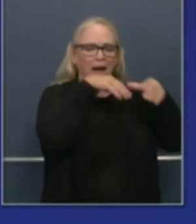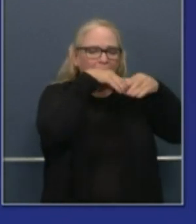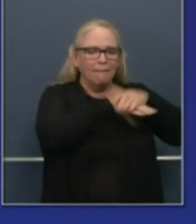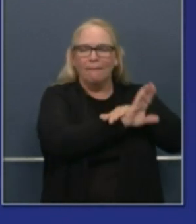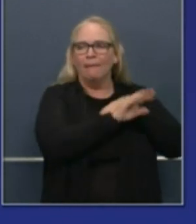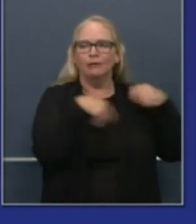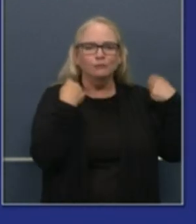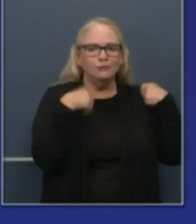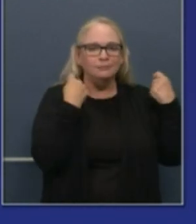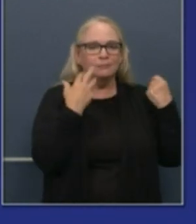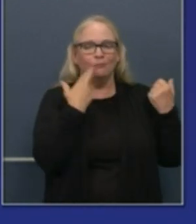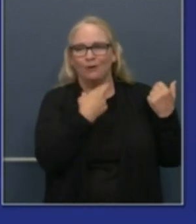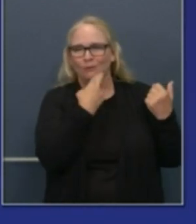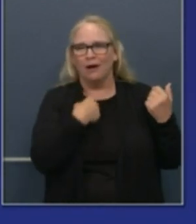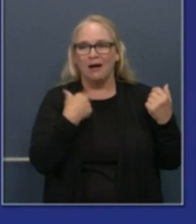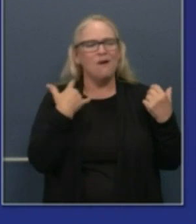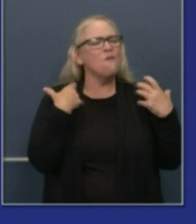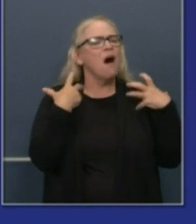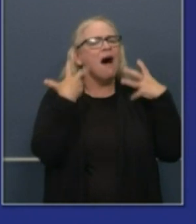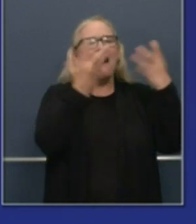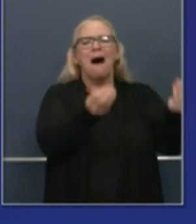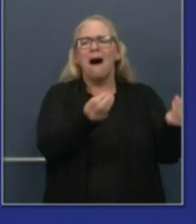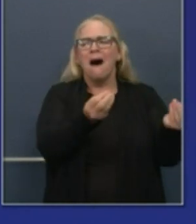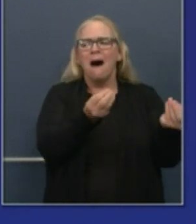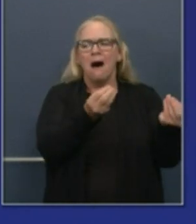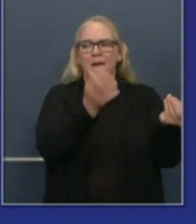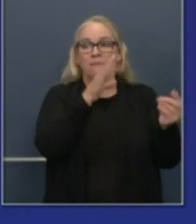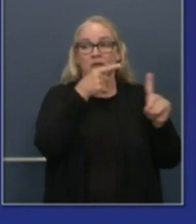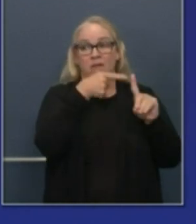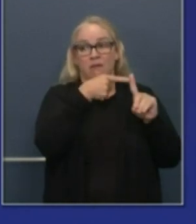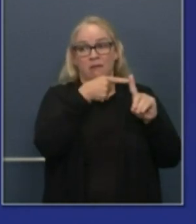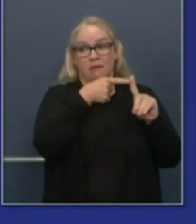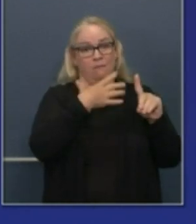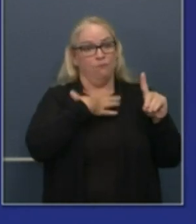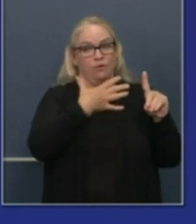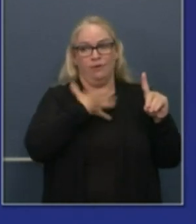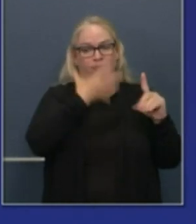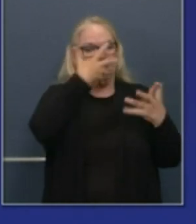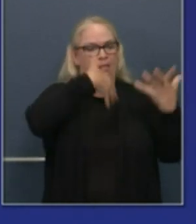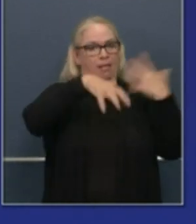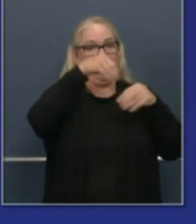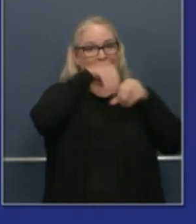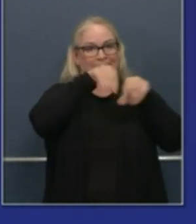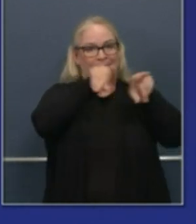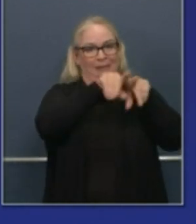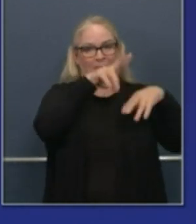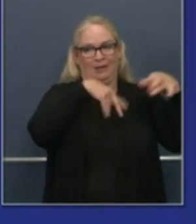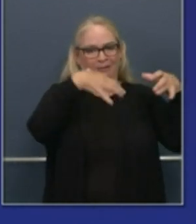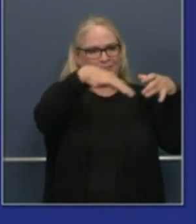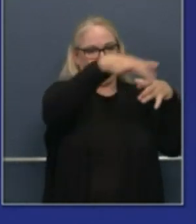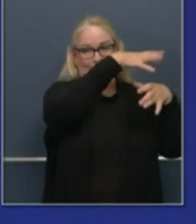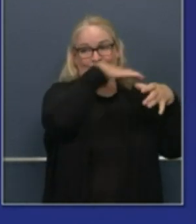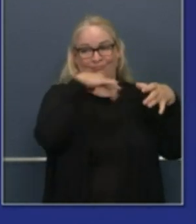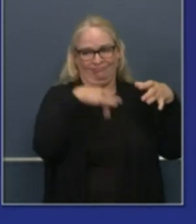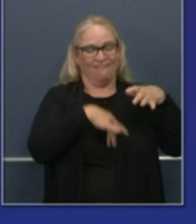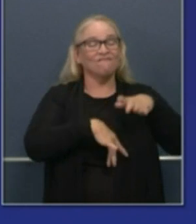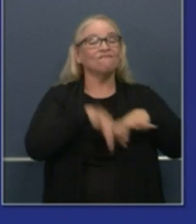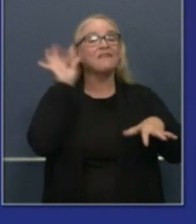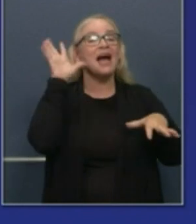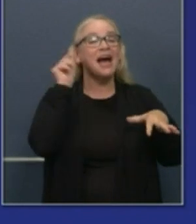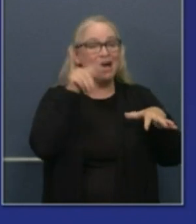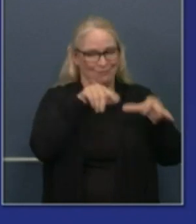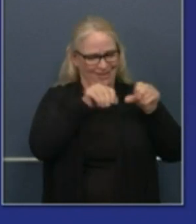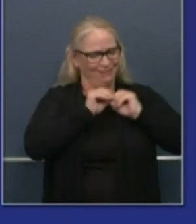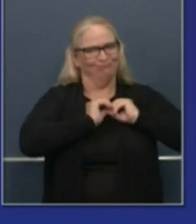to the extent airflow is a big part of that can mitigate the spread of the virus as well. And that's why we talk